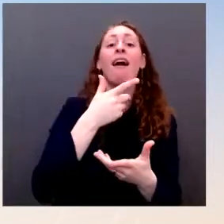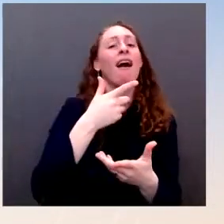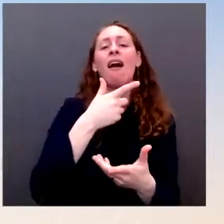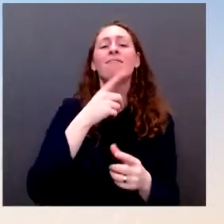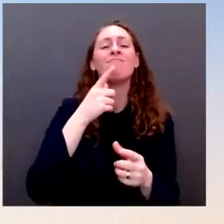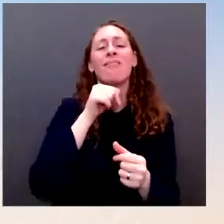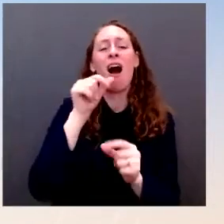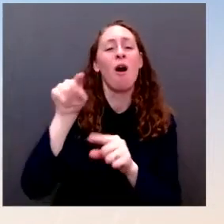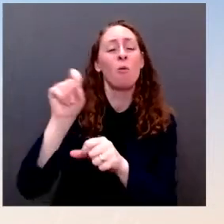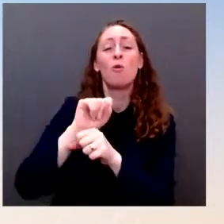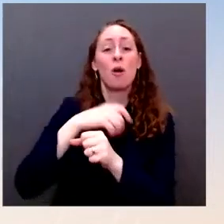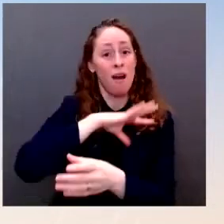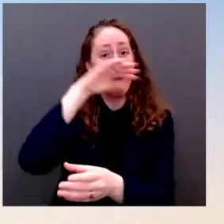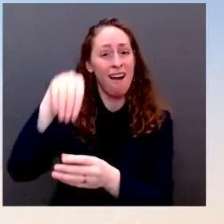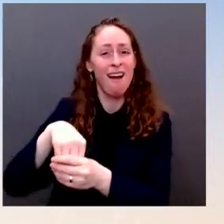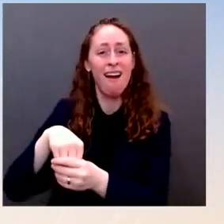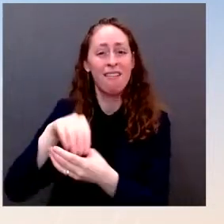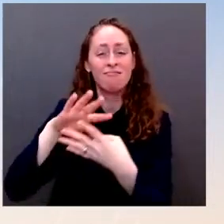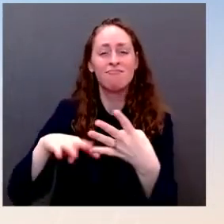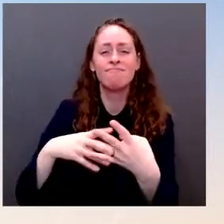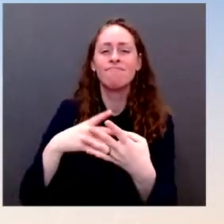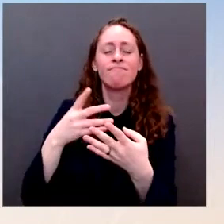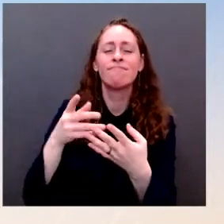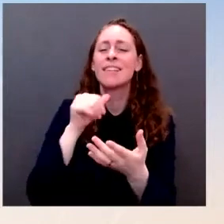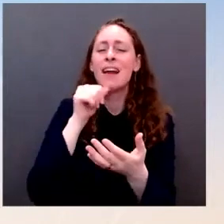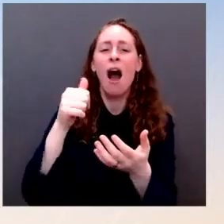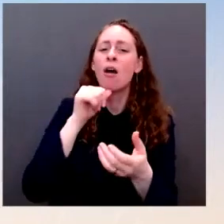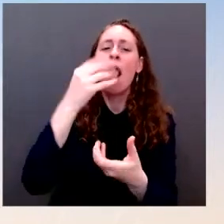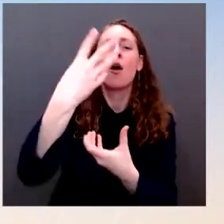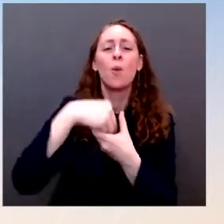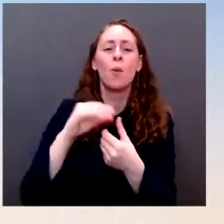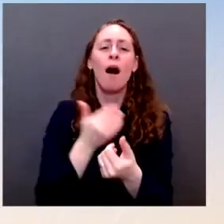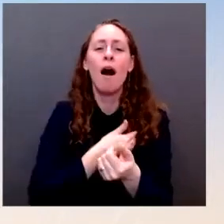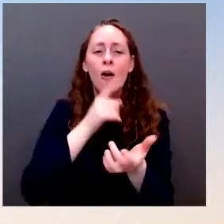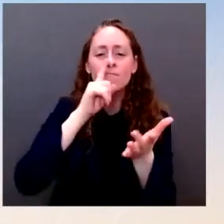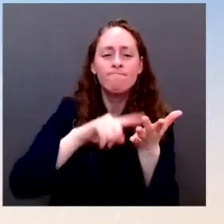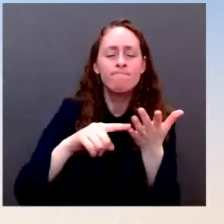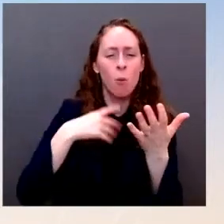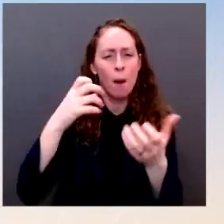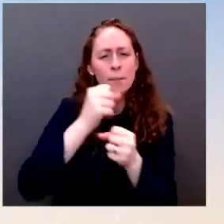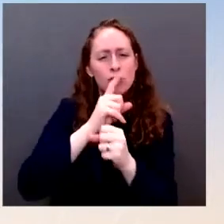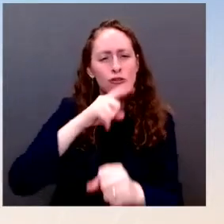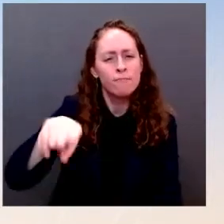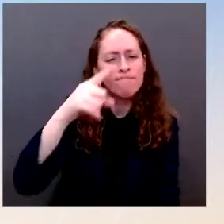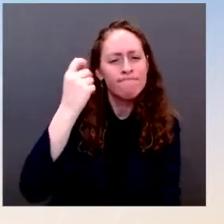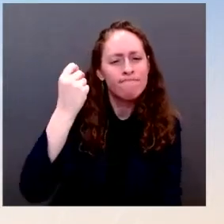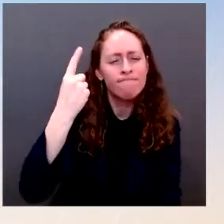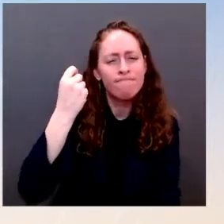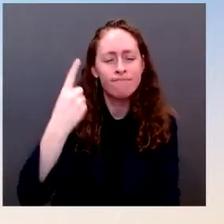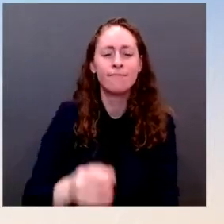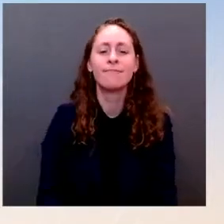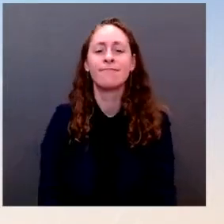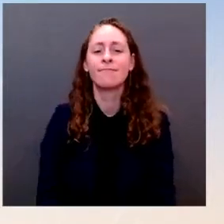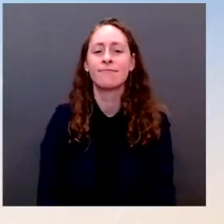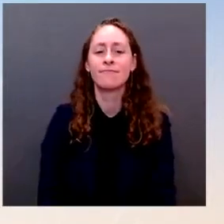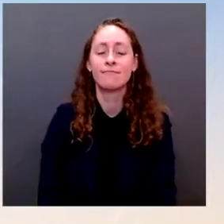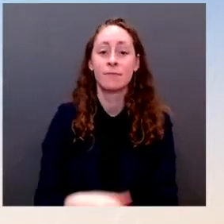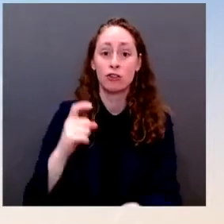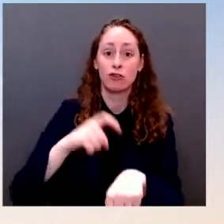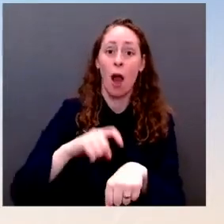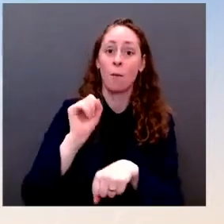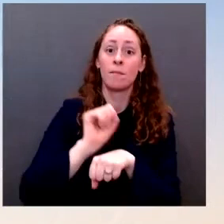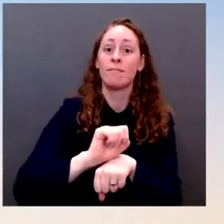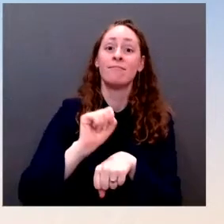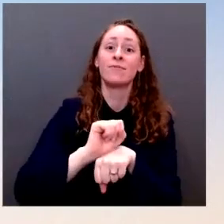people to understand as we were leading up to the jobs report. It is also clear that it is very challenging to